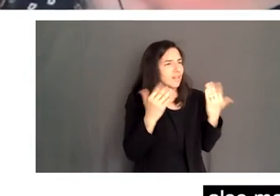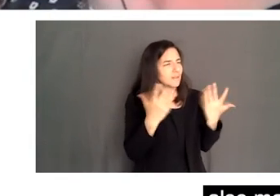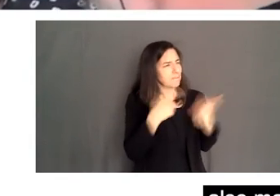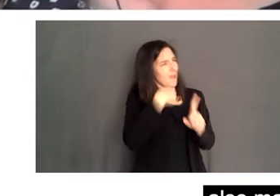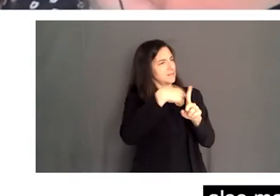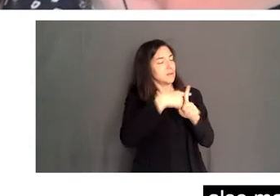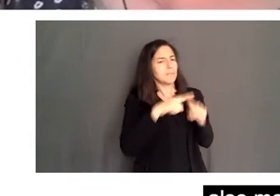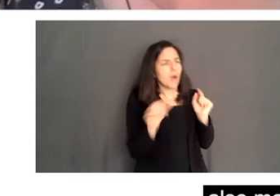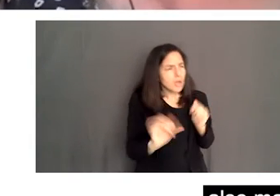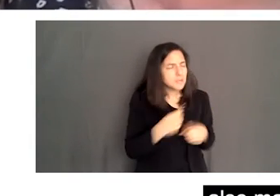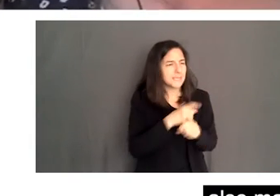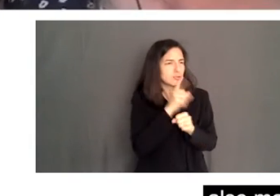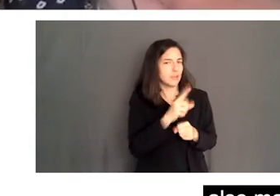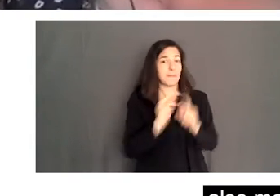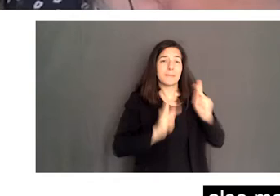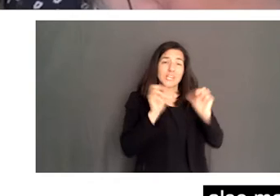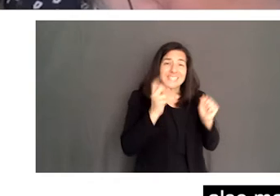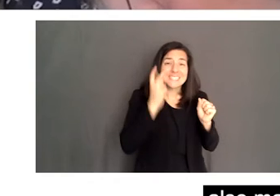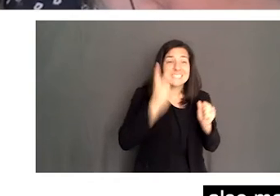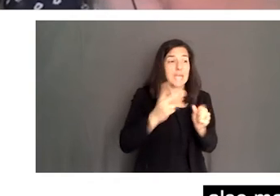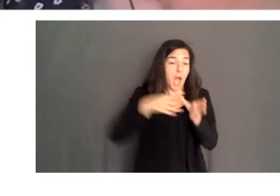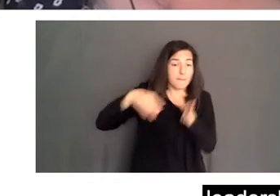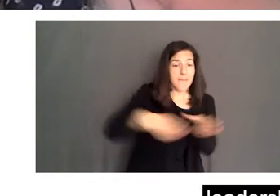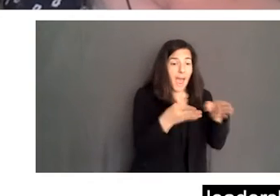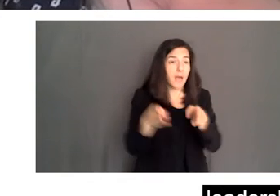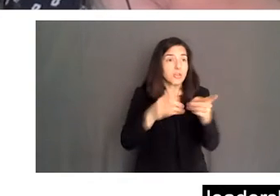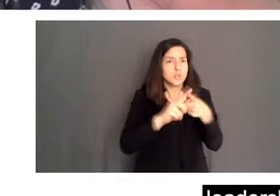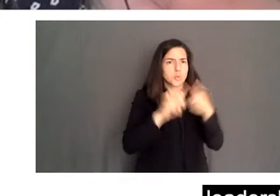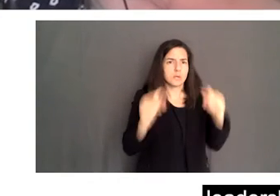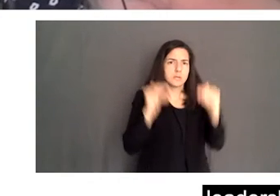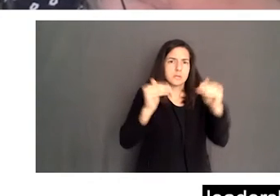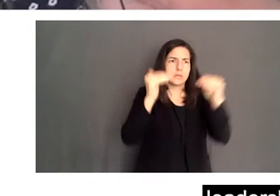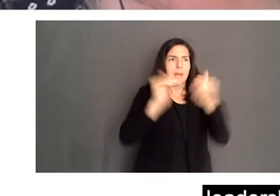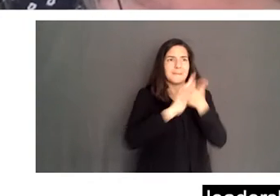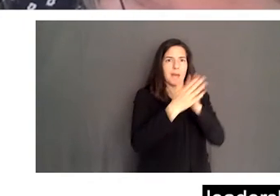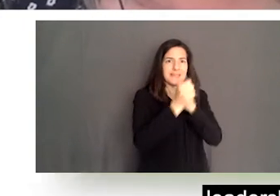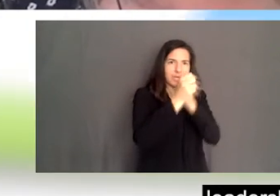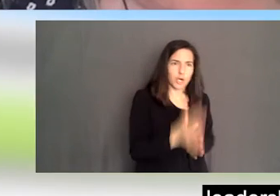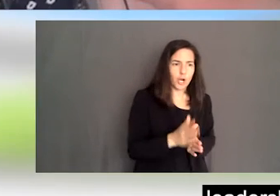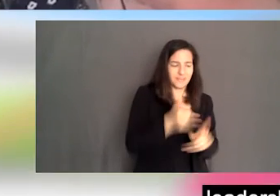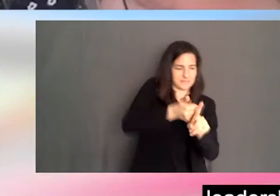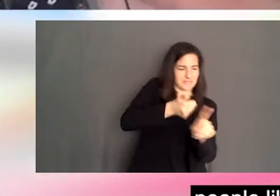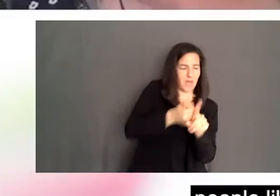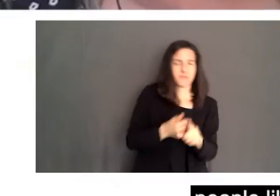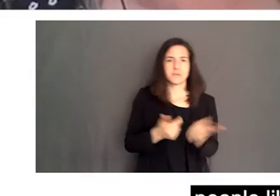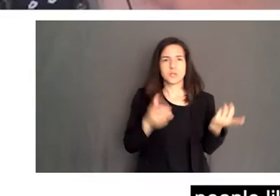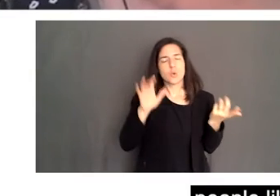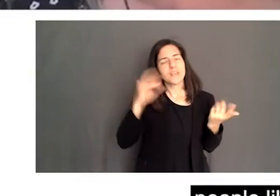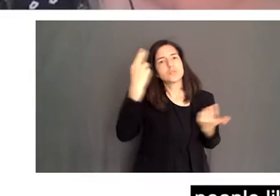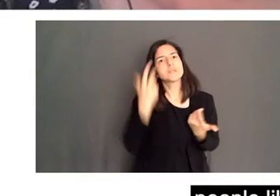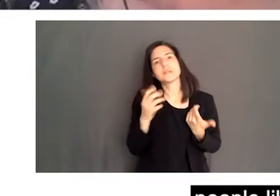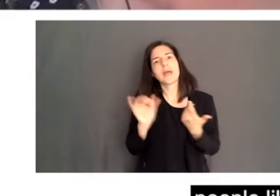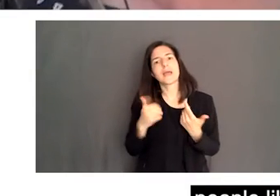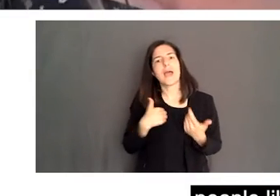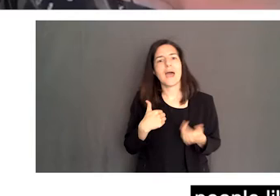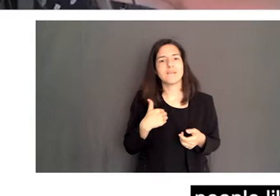it's also making sure that people can see a path to leadership for themselves. And that's by having people like Deputy